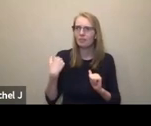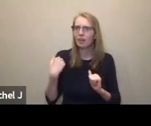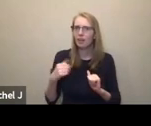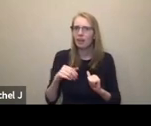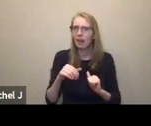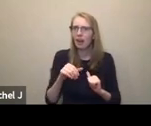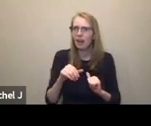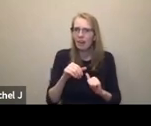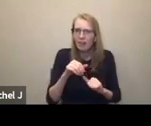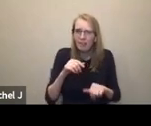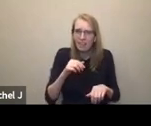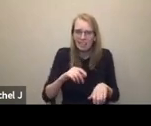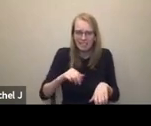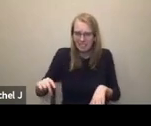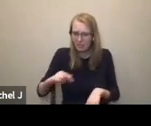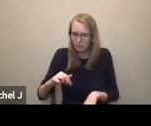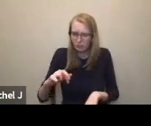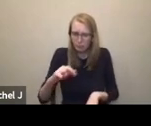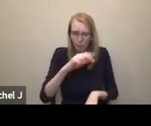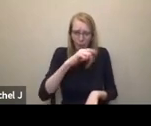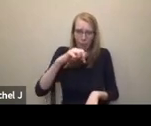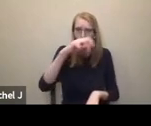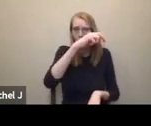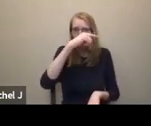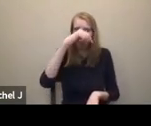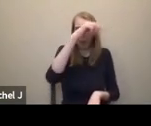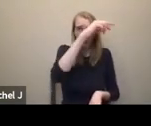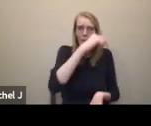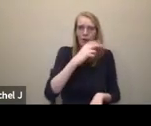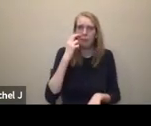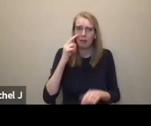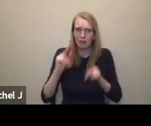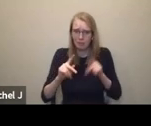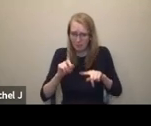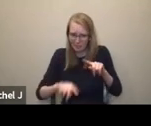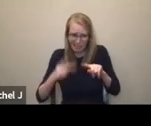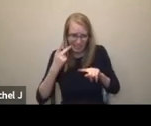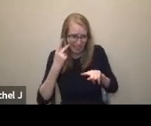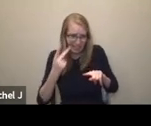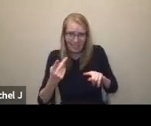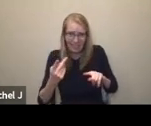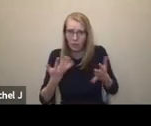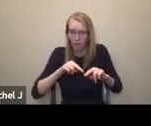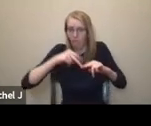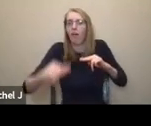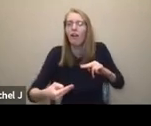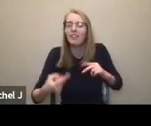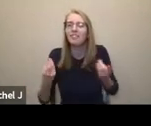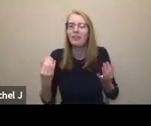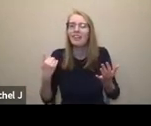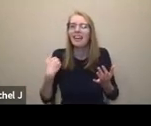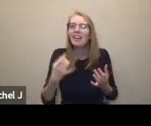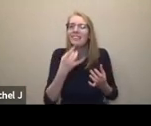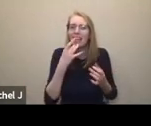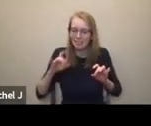lights everywhere. And we didn't care that it spilled out into the theater a little bit like who cares is better that she didn't tumble down those stairs. So reflective tape or